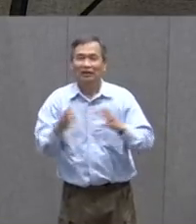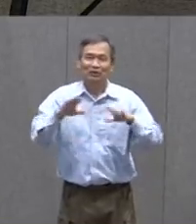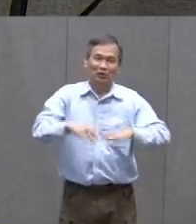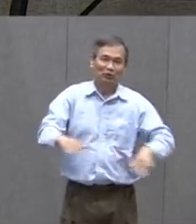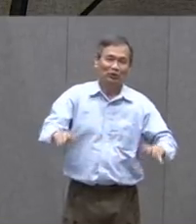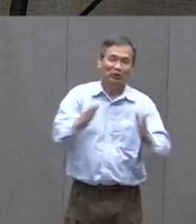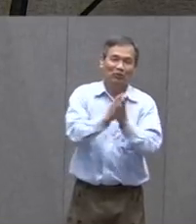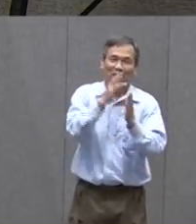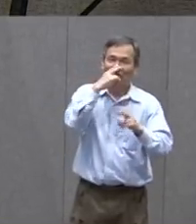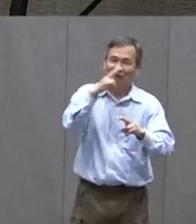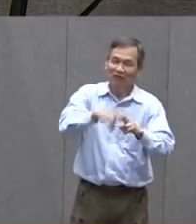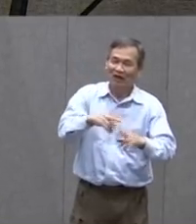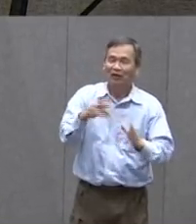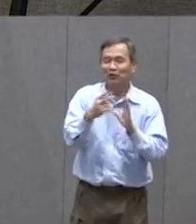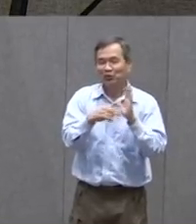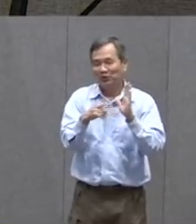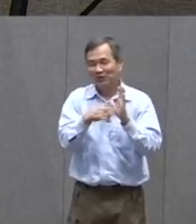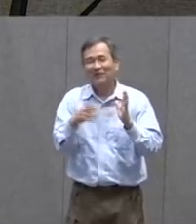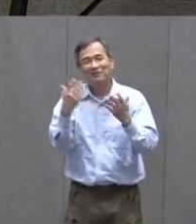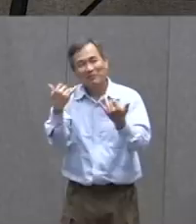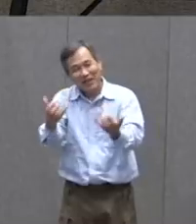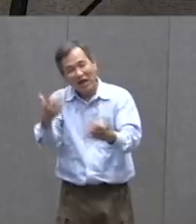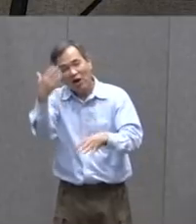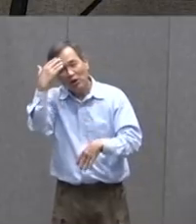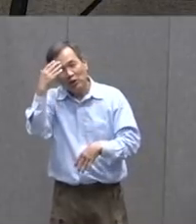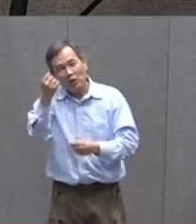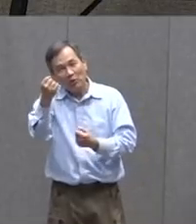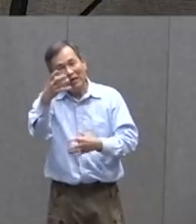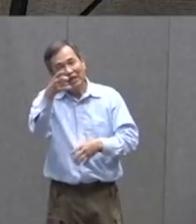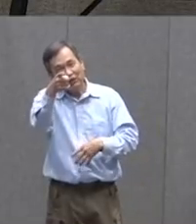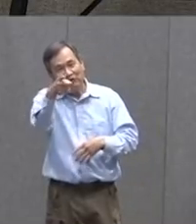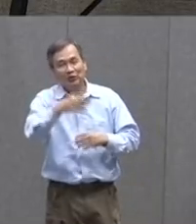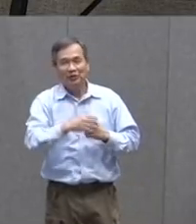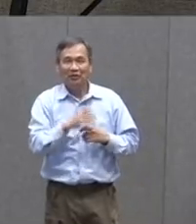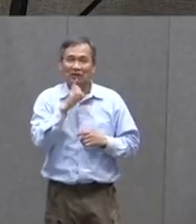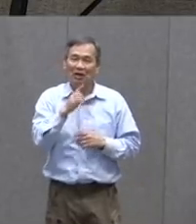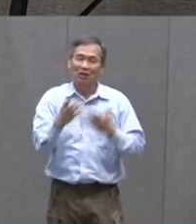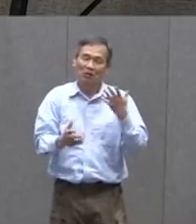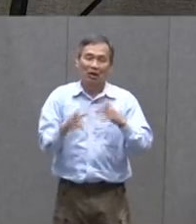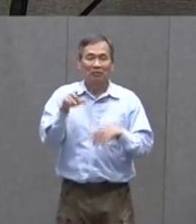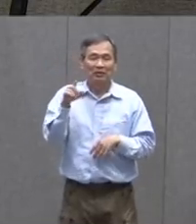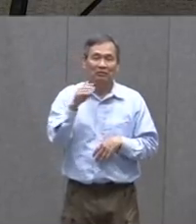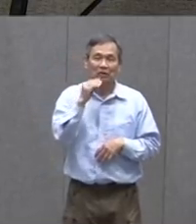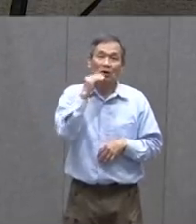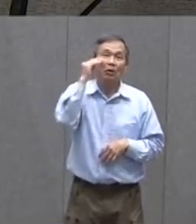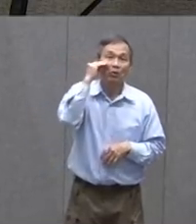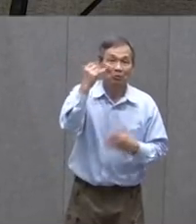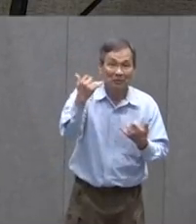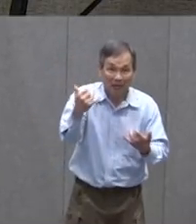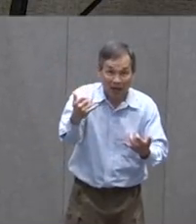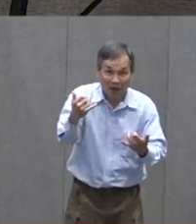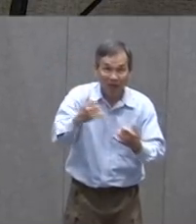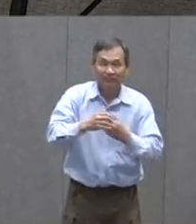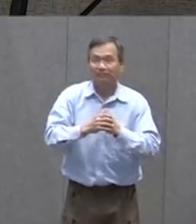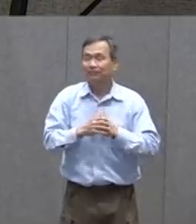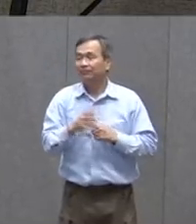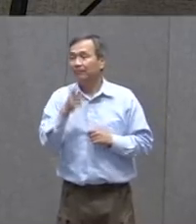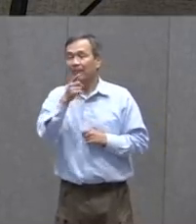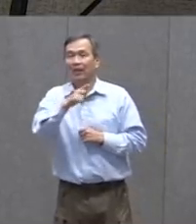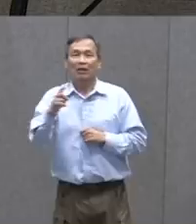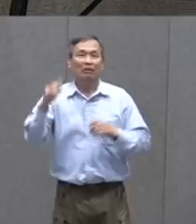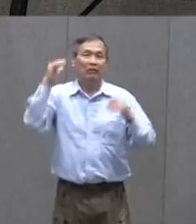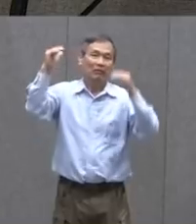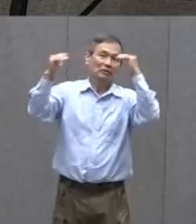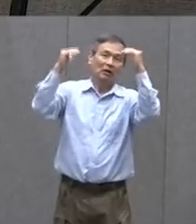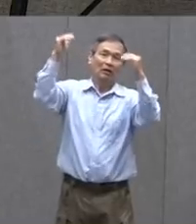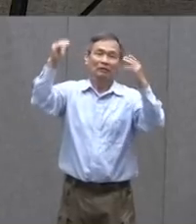read Now I know that many of you Are probably at home right now And your grownups in